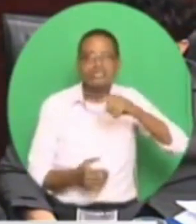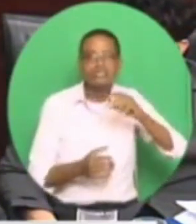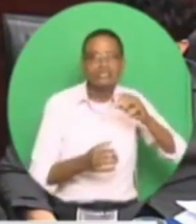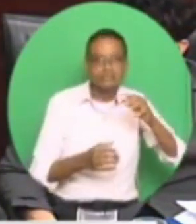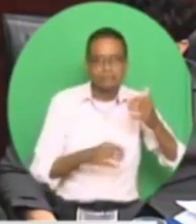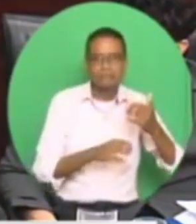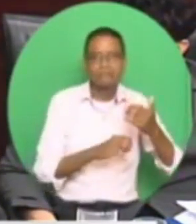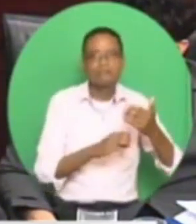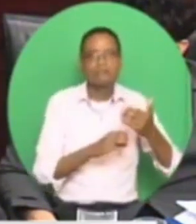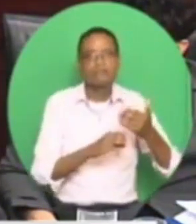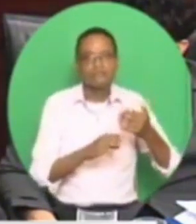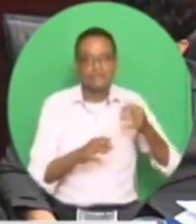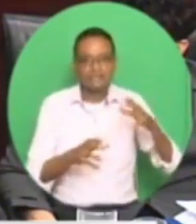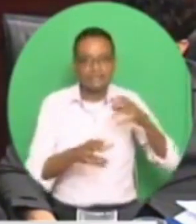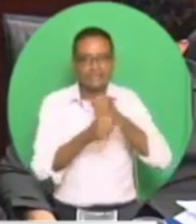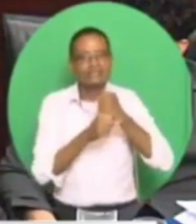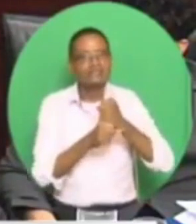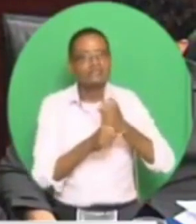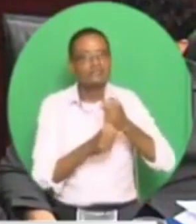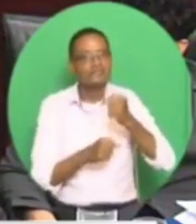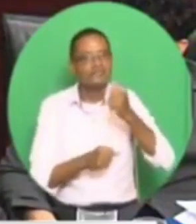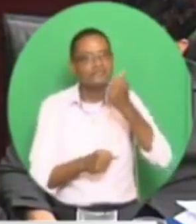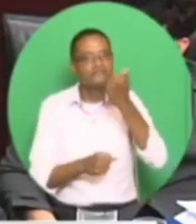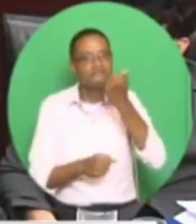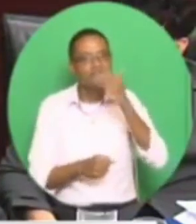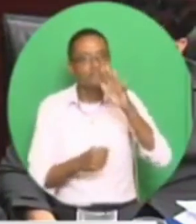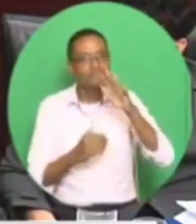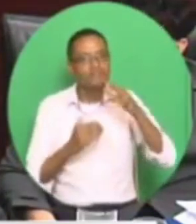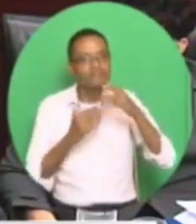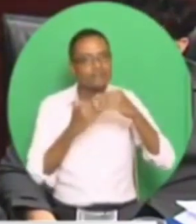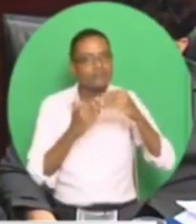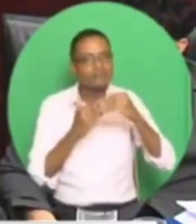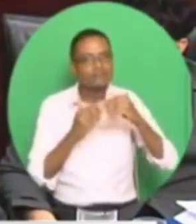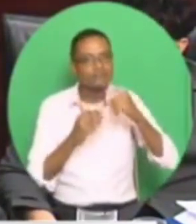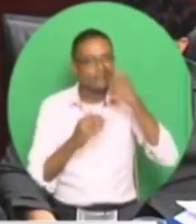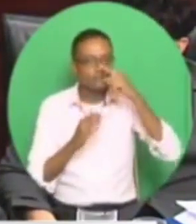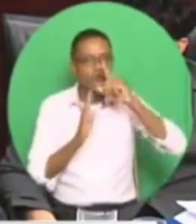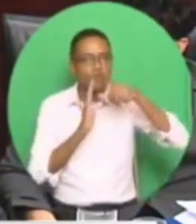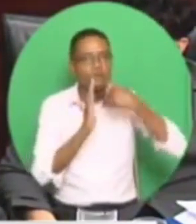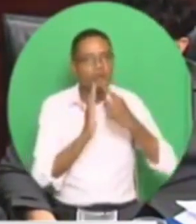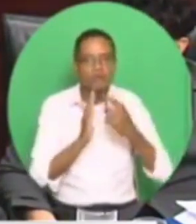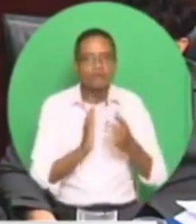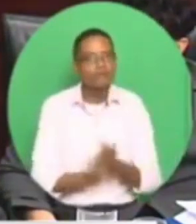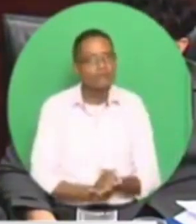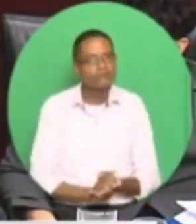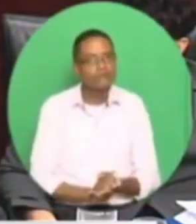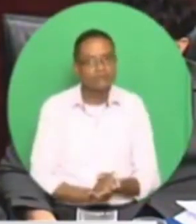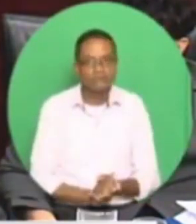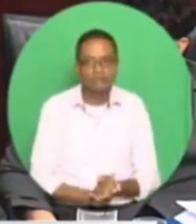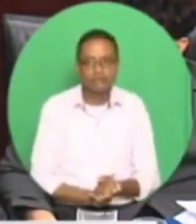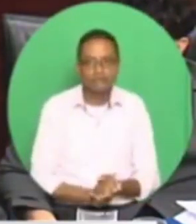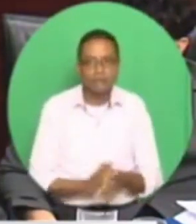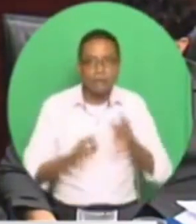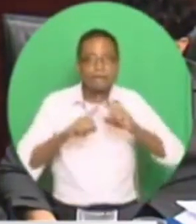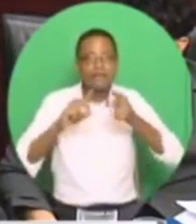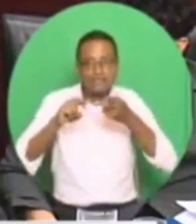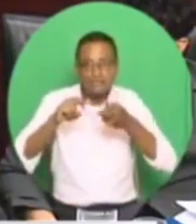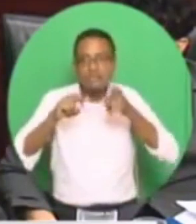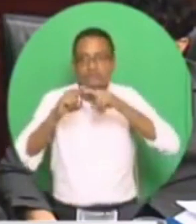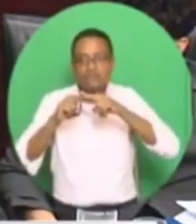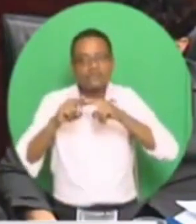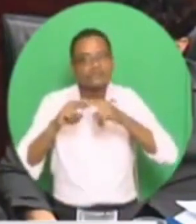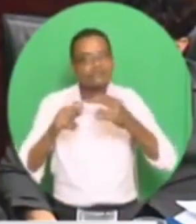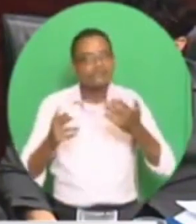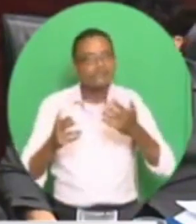15%, but the minimum wage raised by 16.6%. So what did you do? When he got caught,